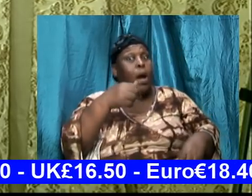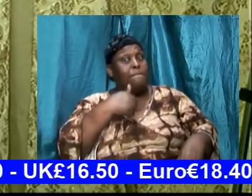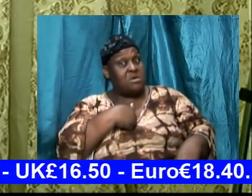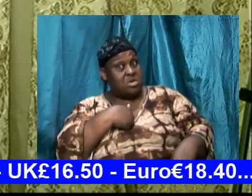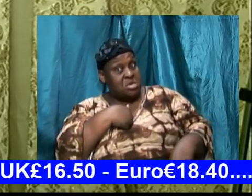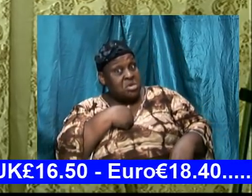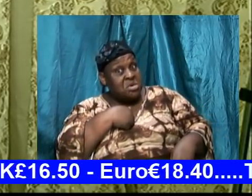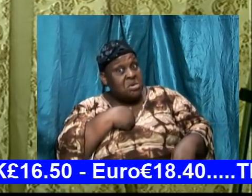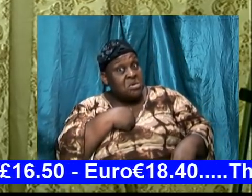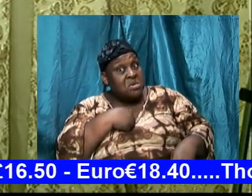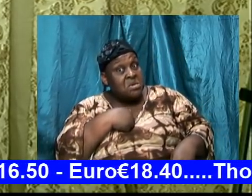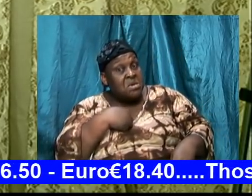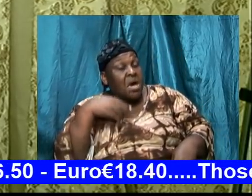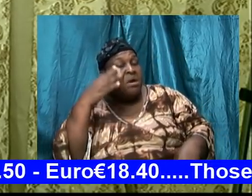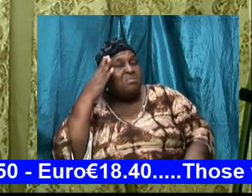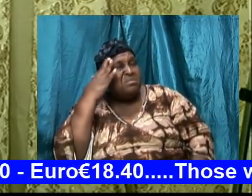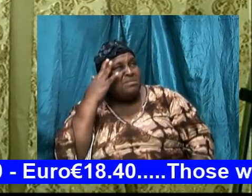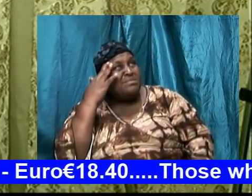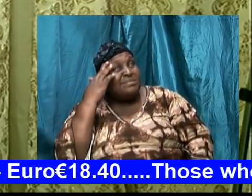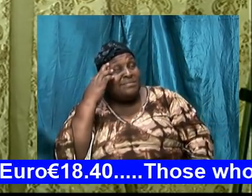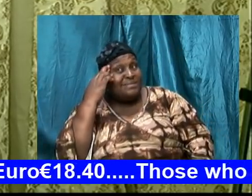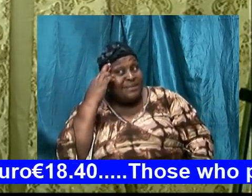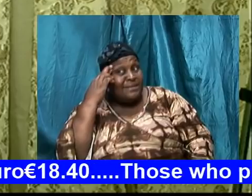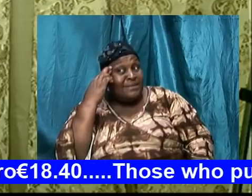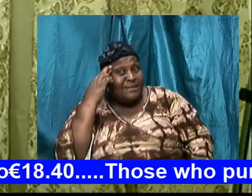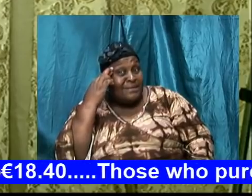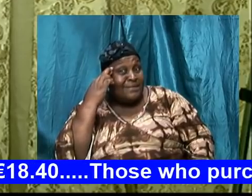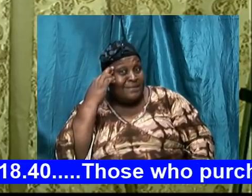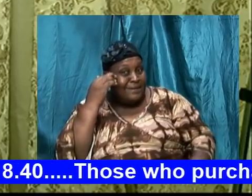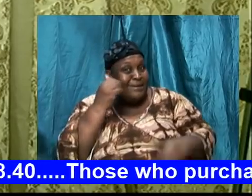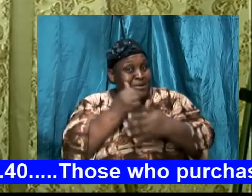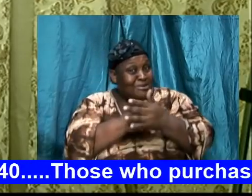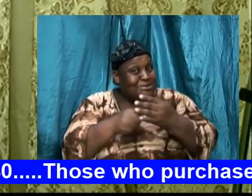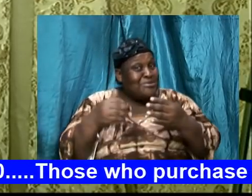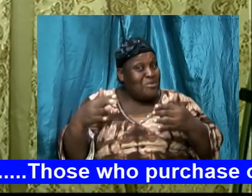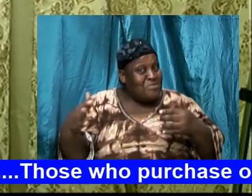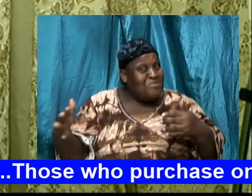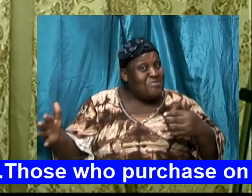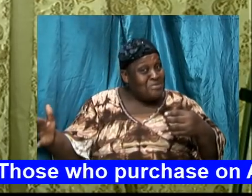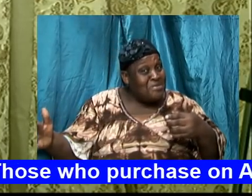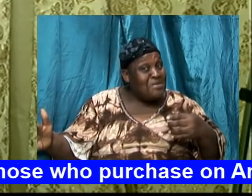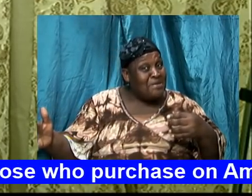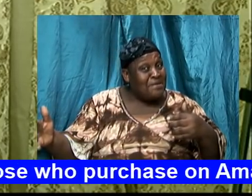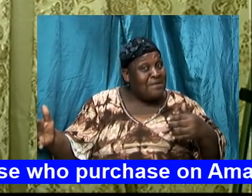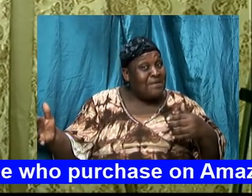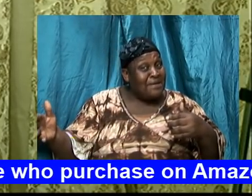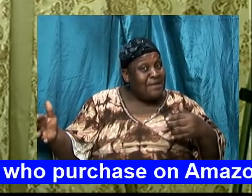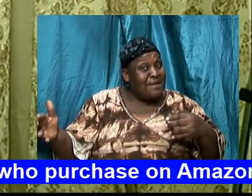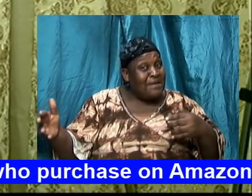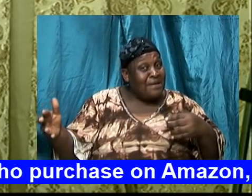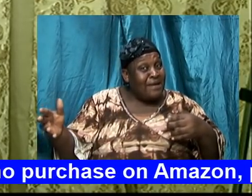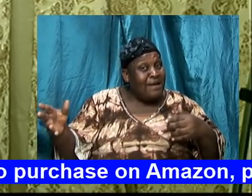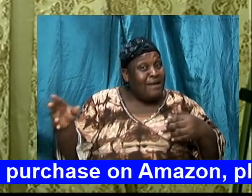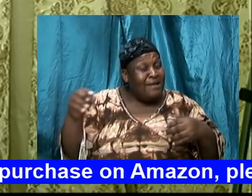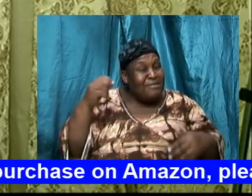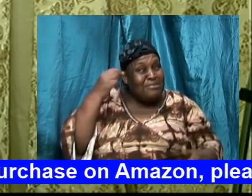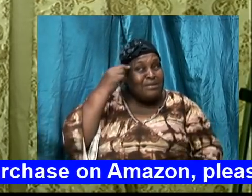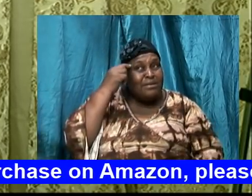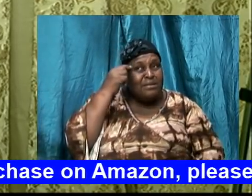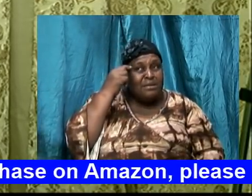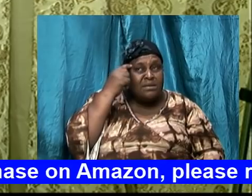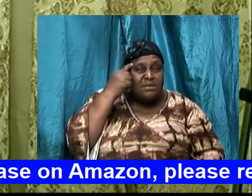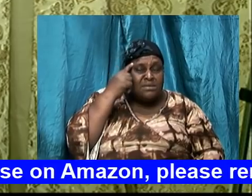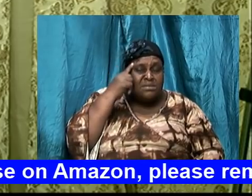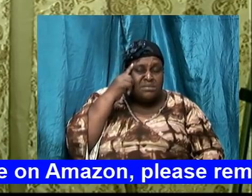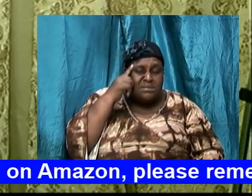recognizes that something a membrane is